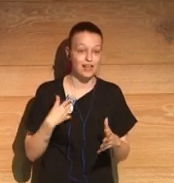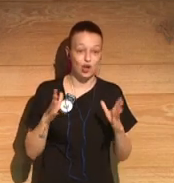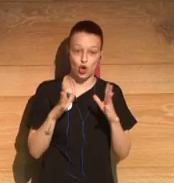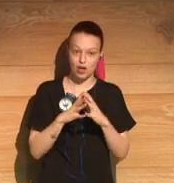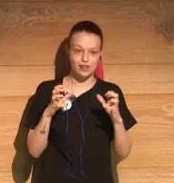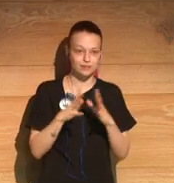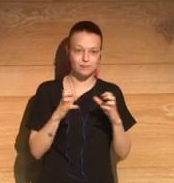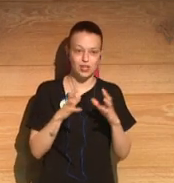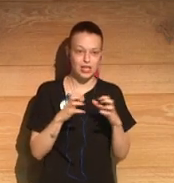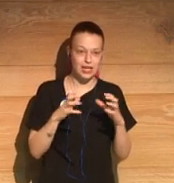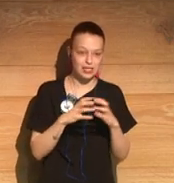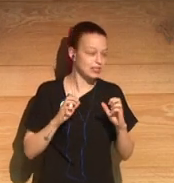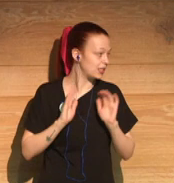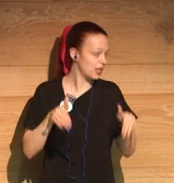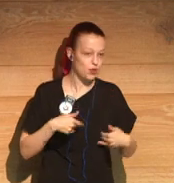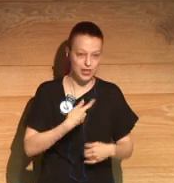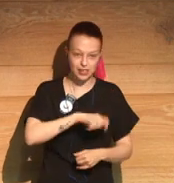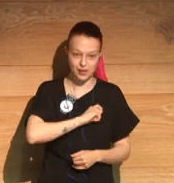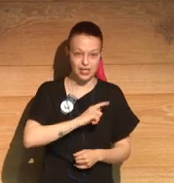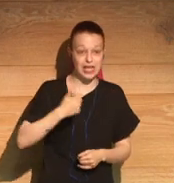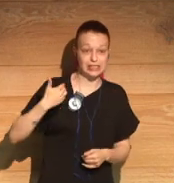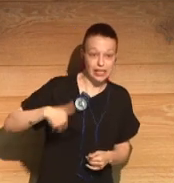Once we can, once we're able to, I can't wait.